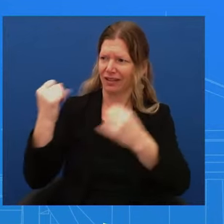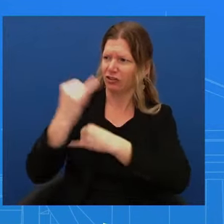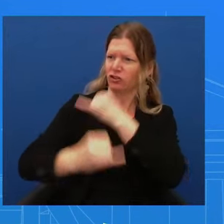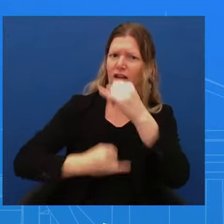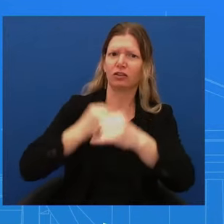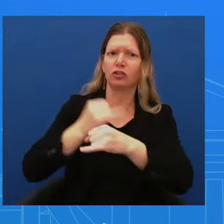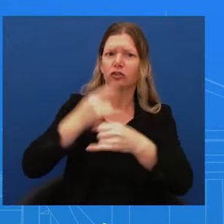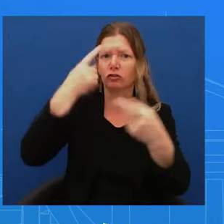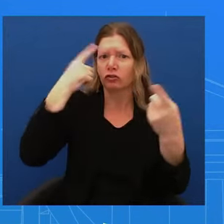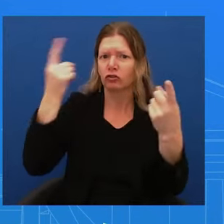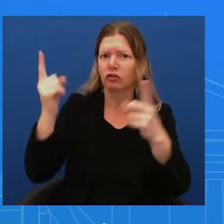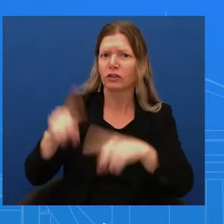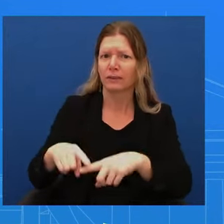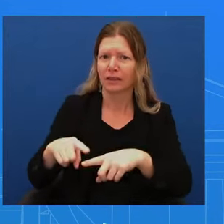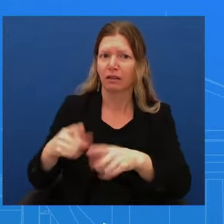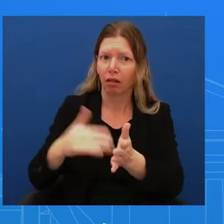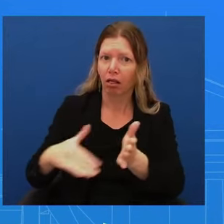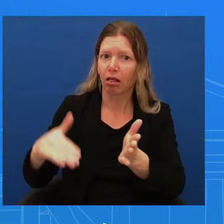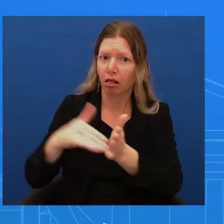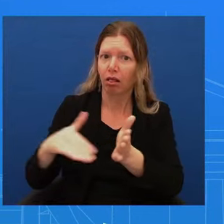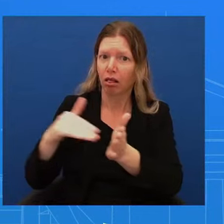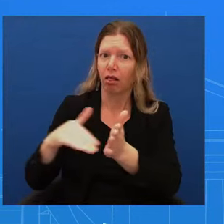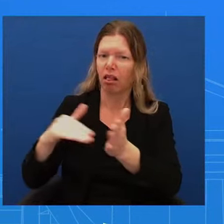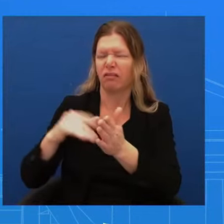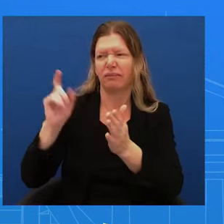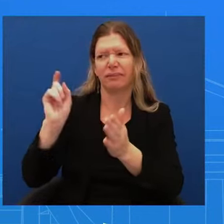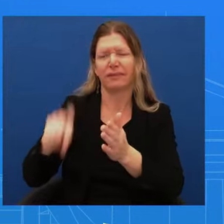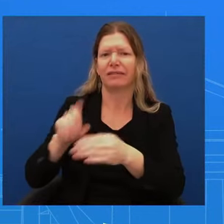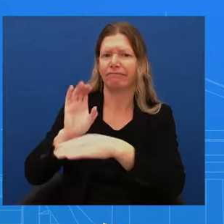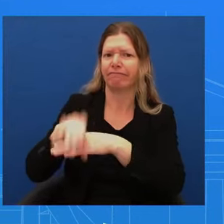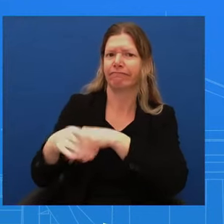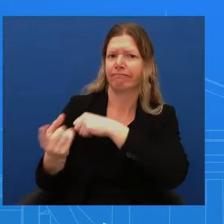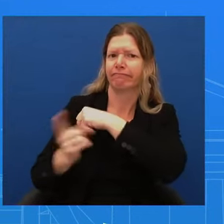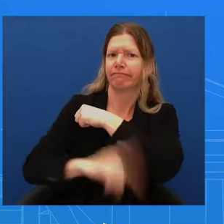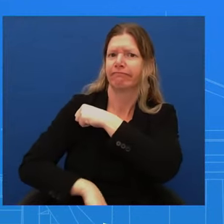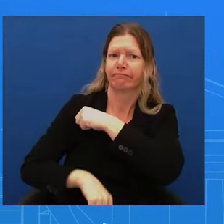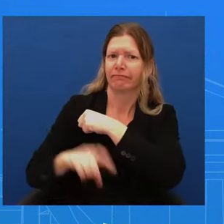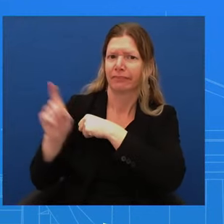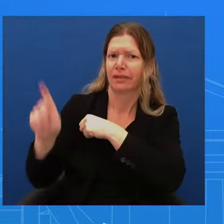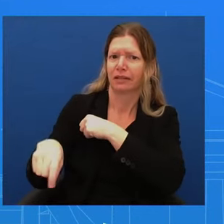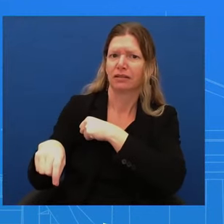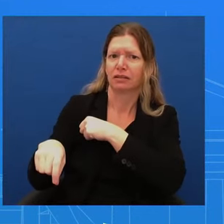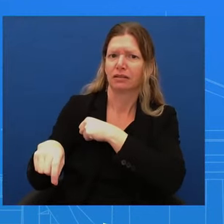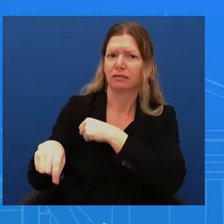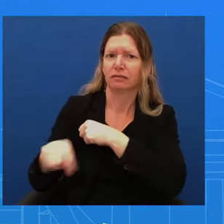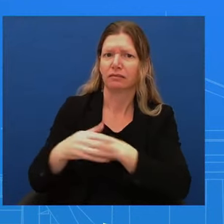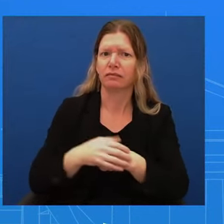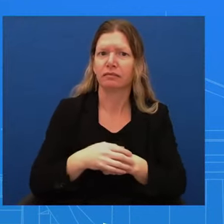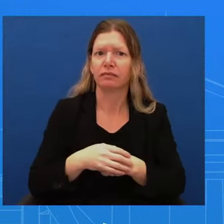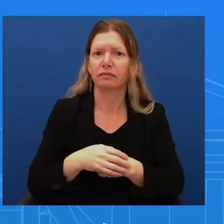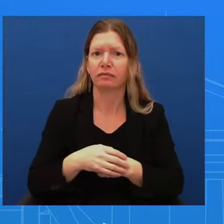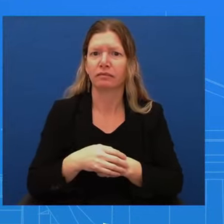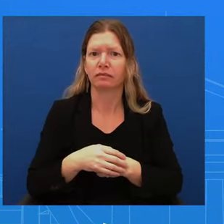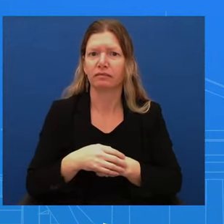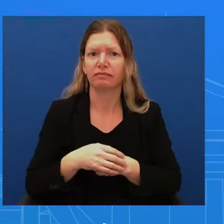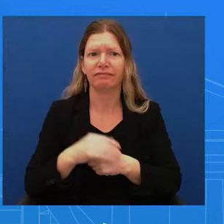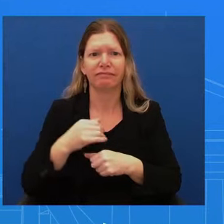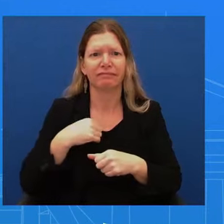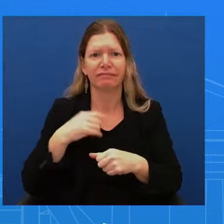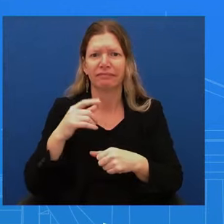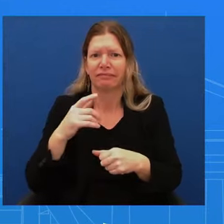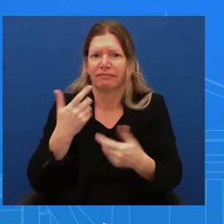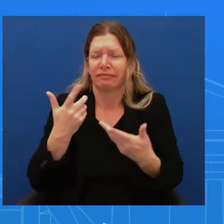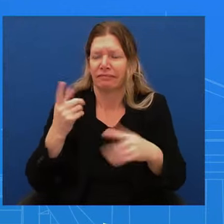transfers like this and to release information exposing those arms deals. But I cannot emphasize enough anymore today than I did last week